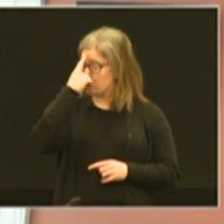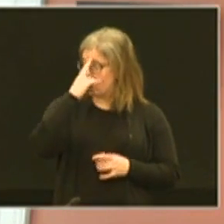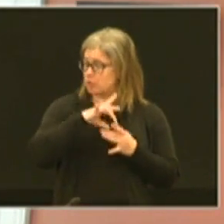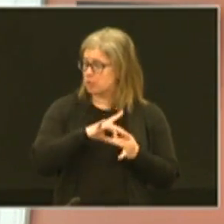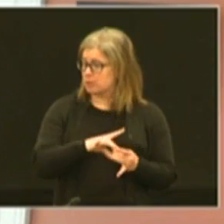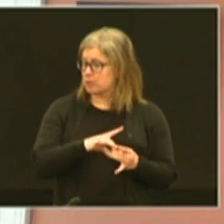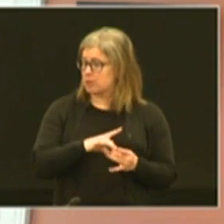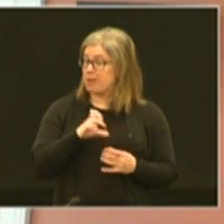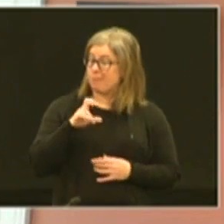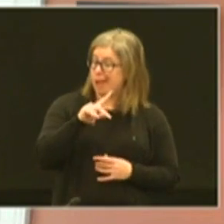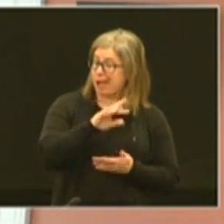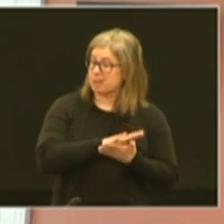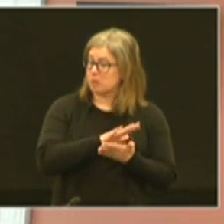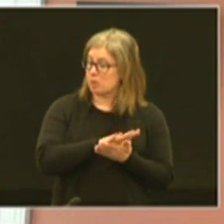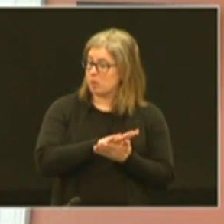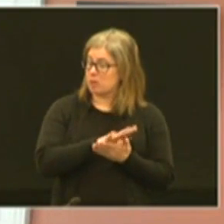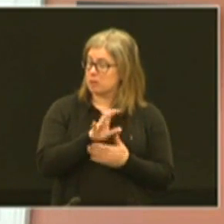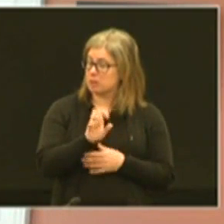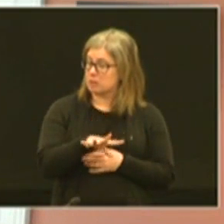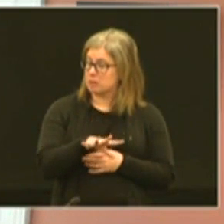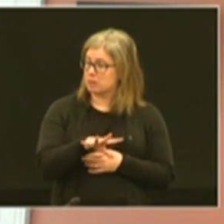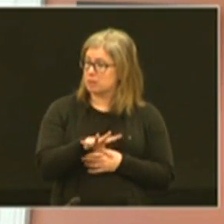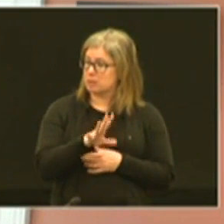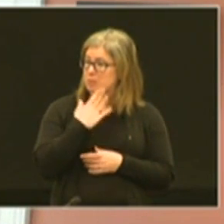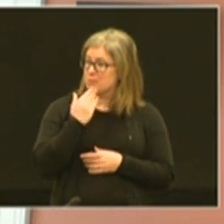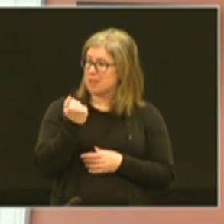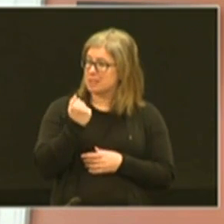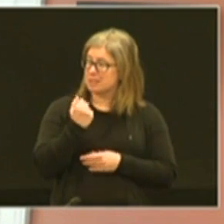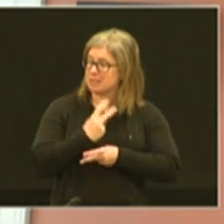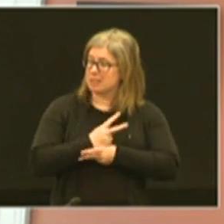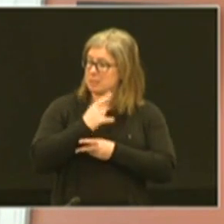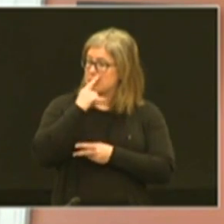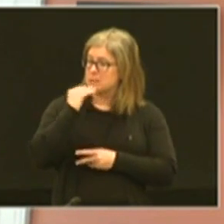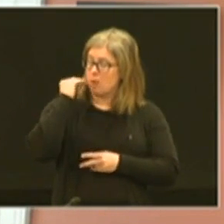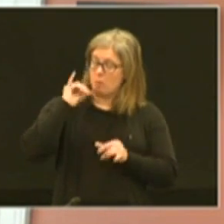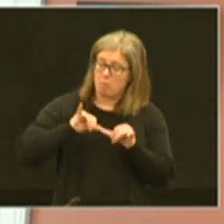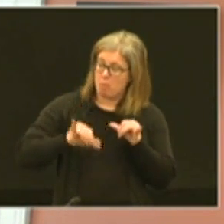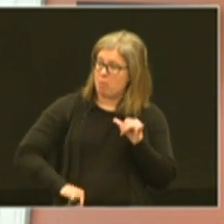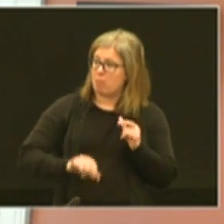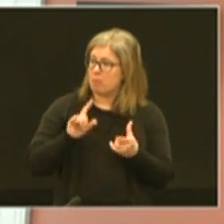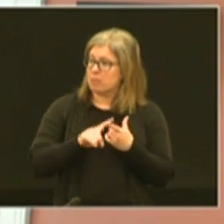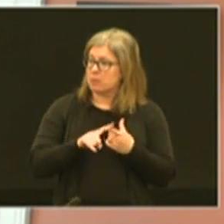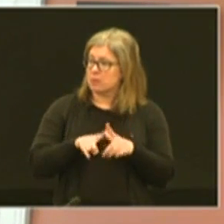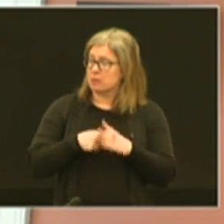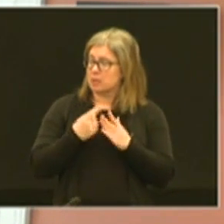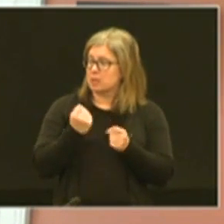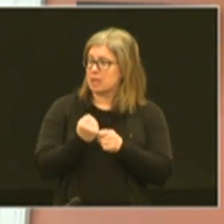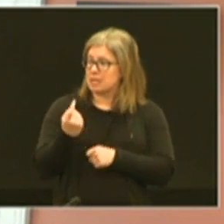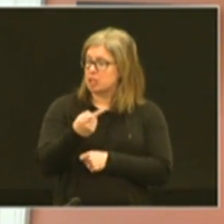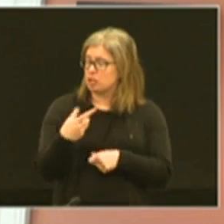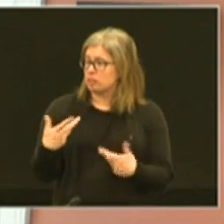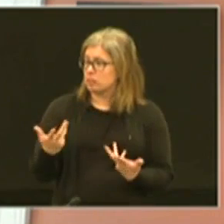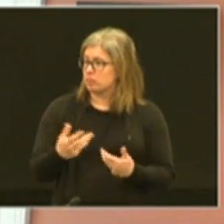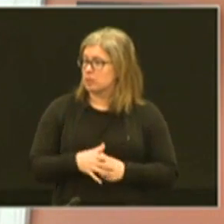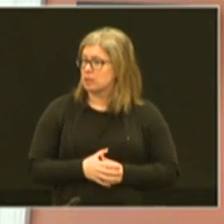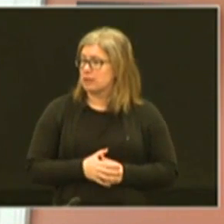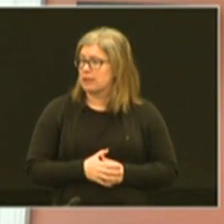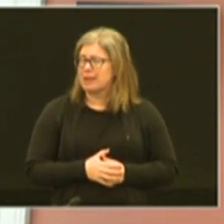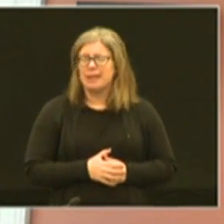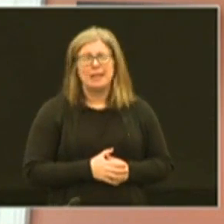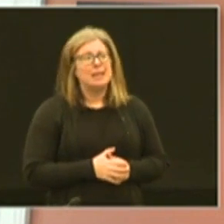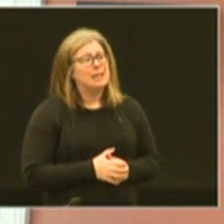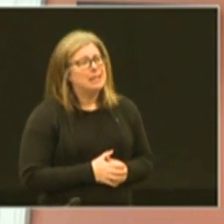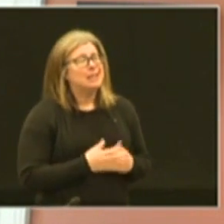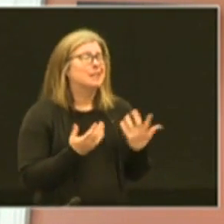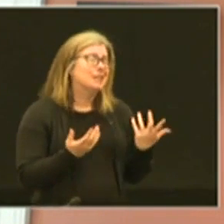on coming back to school and he's just saying wouldn't it be best just to keep the kids home until beginning of next school year yeah